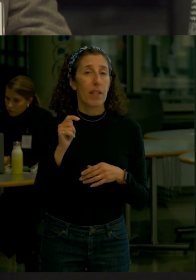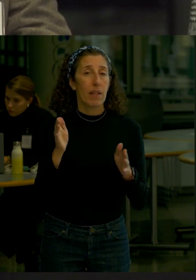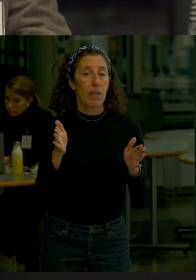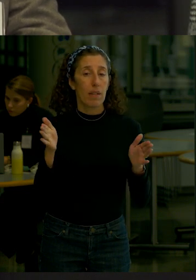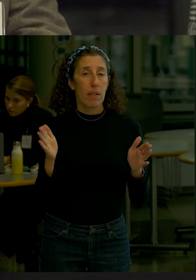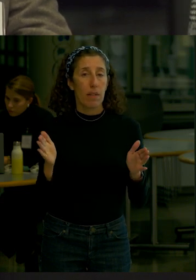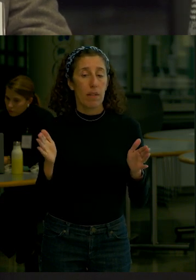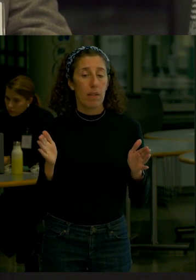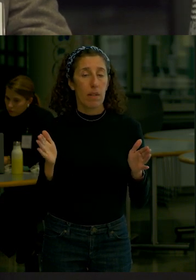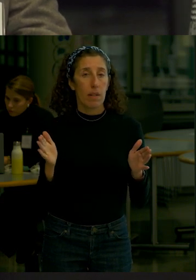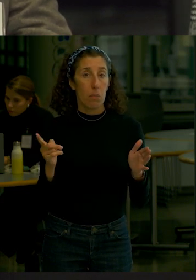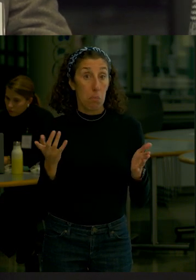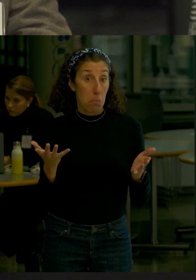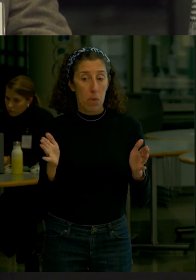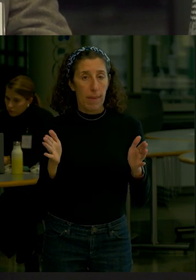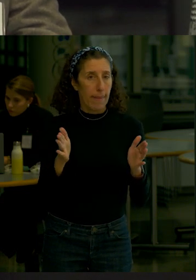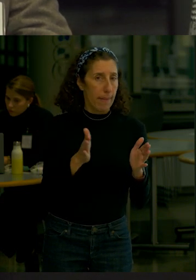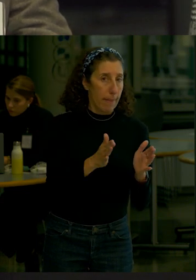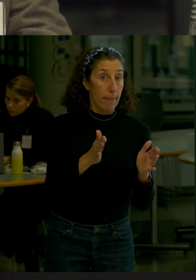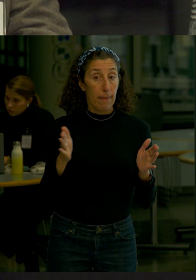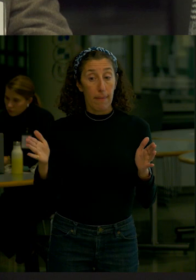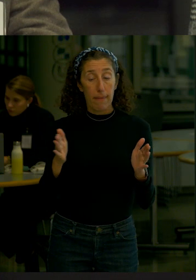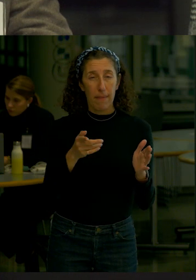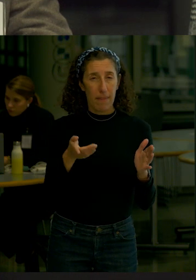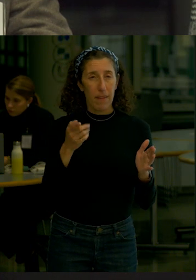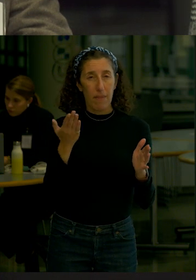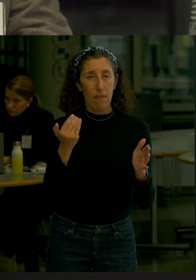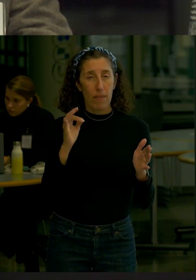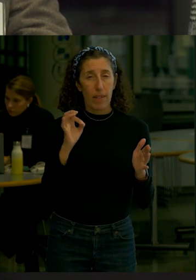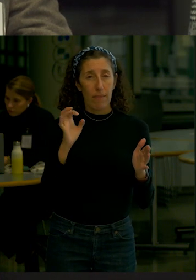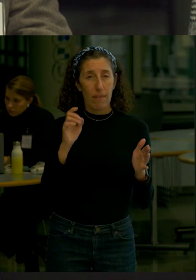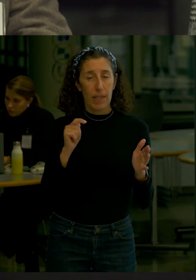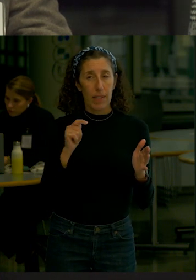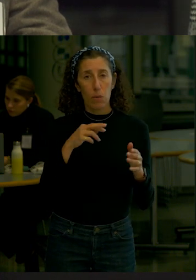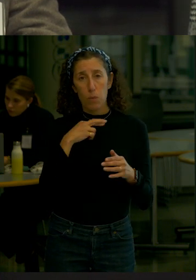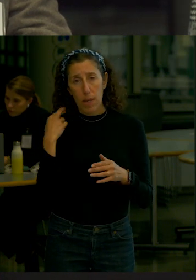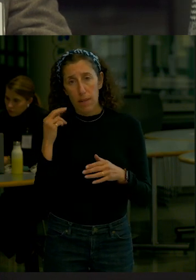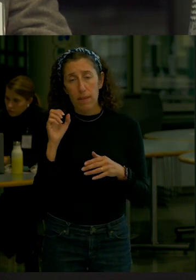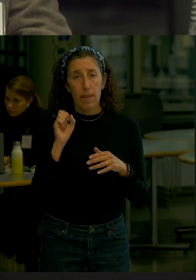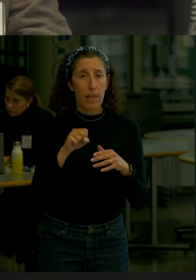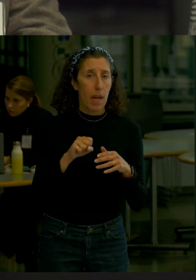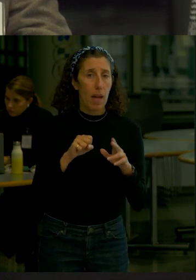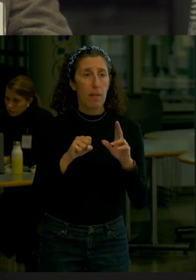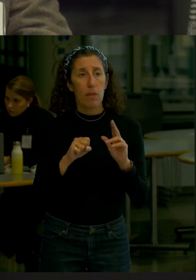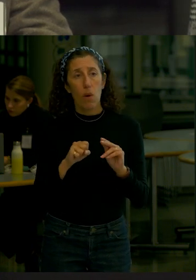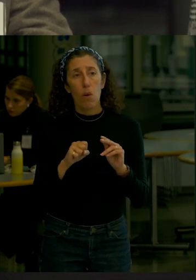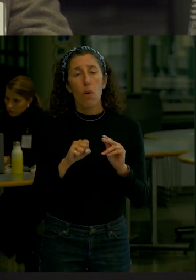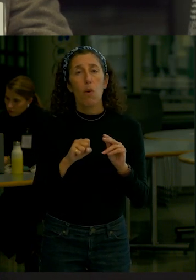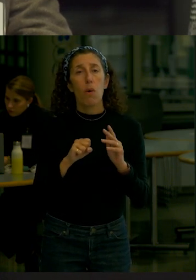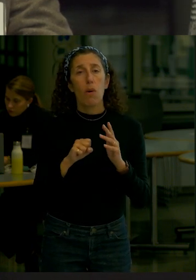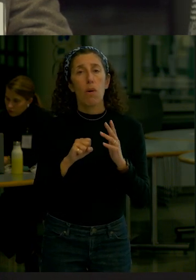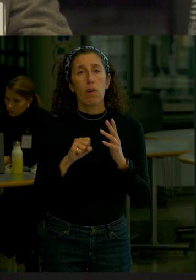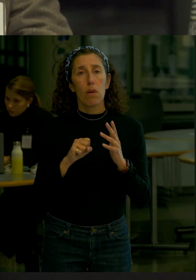that Peter just spoke about we also have to be able to readily access those